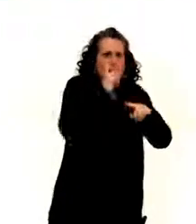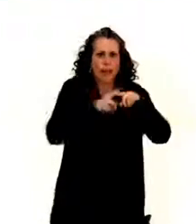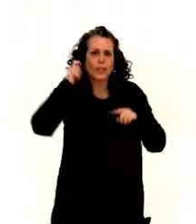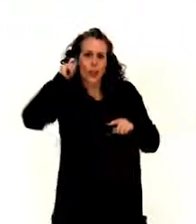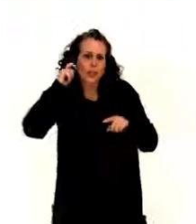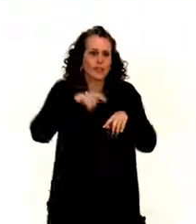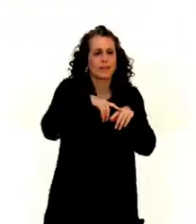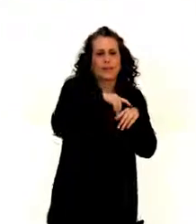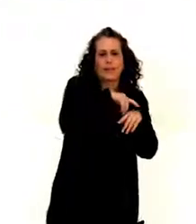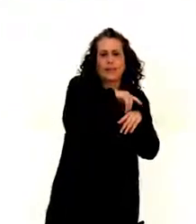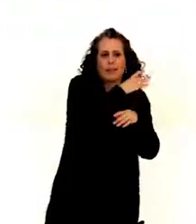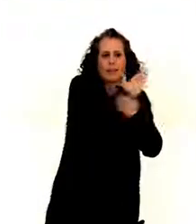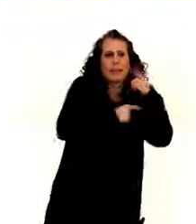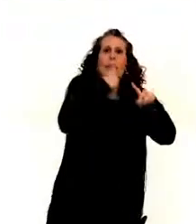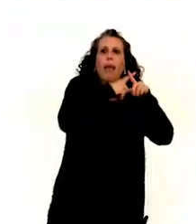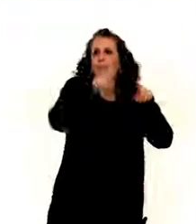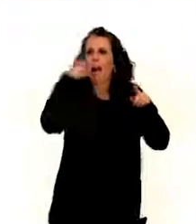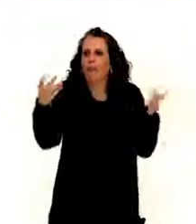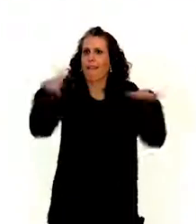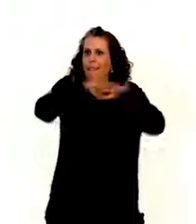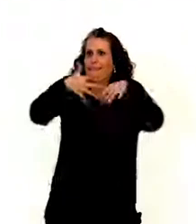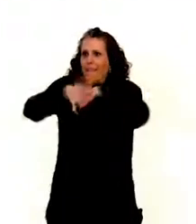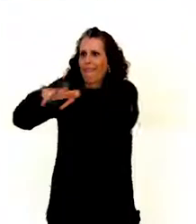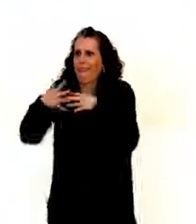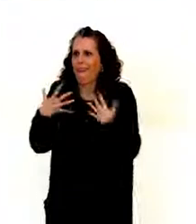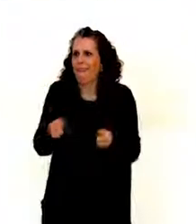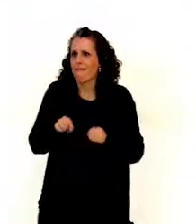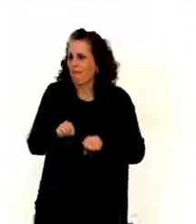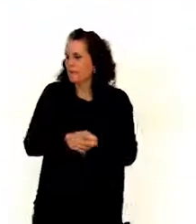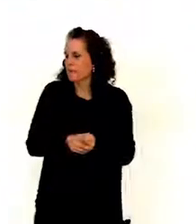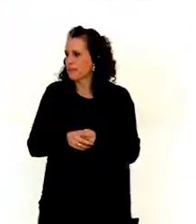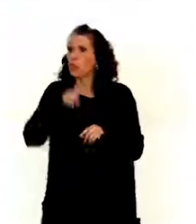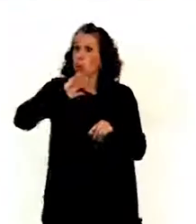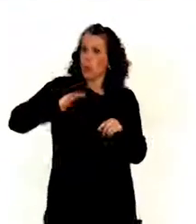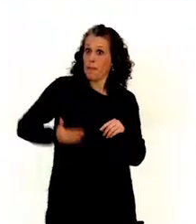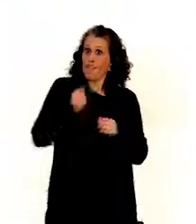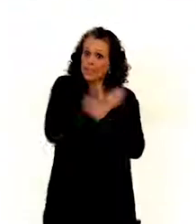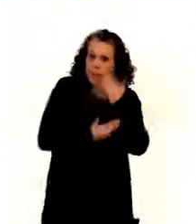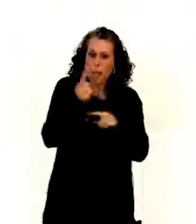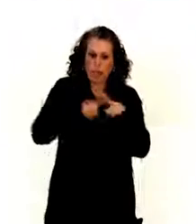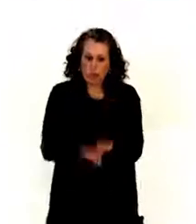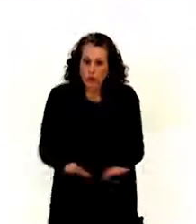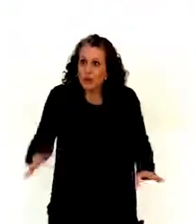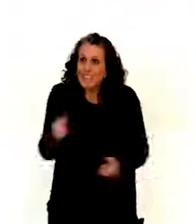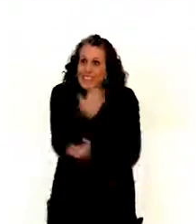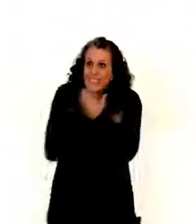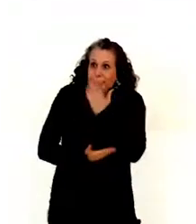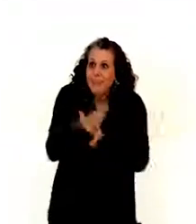the convention does actually specific address the situation of women with disabilities and children with disabilities.